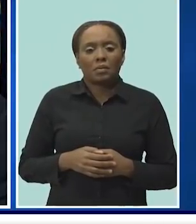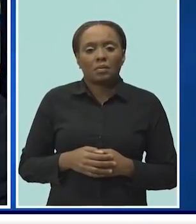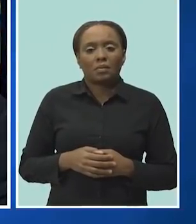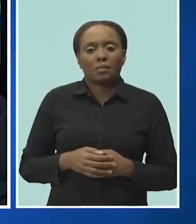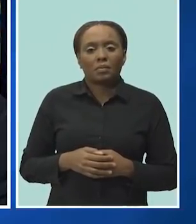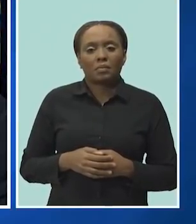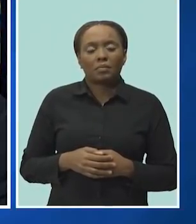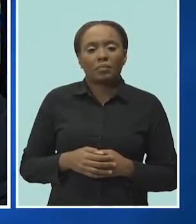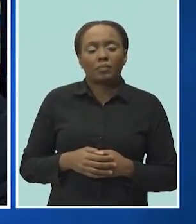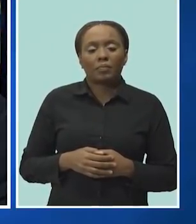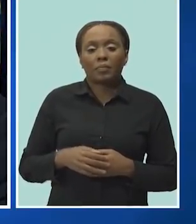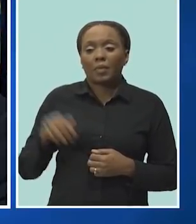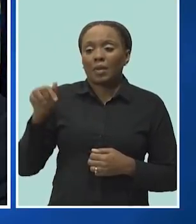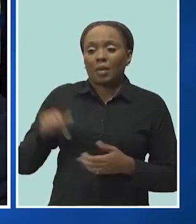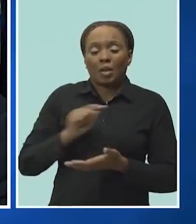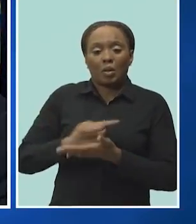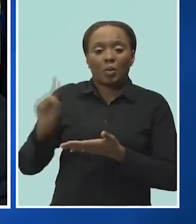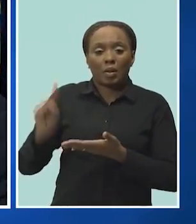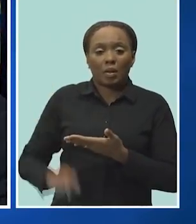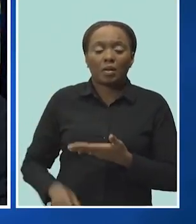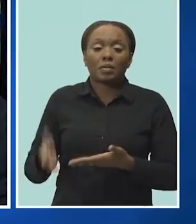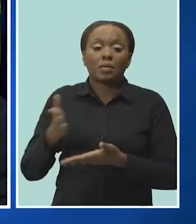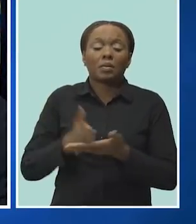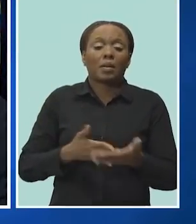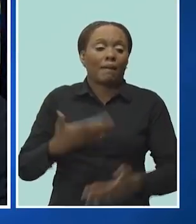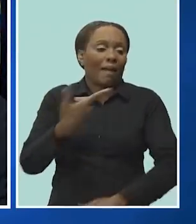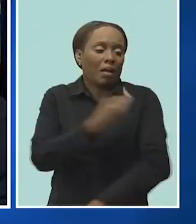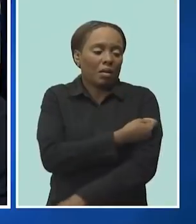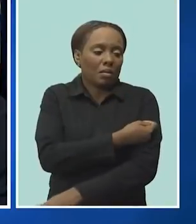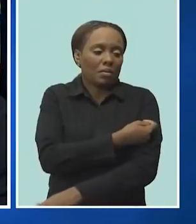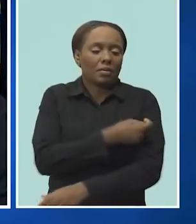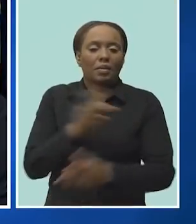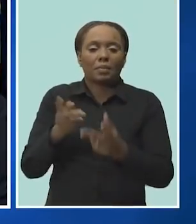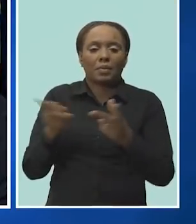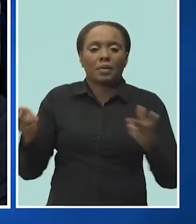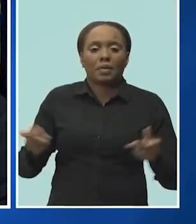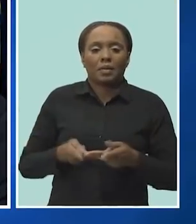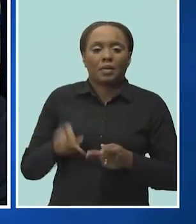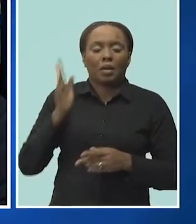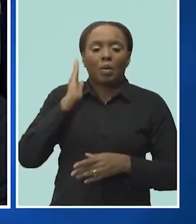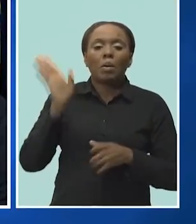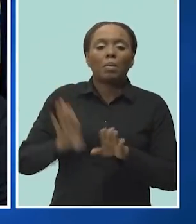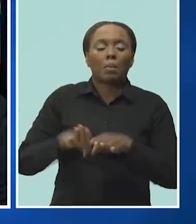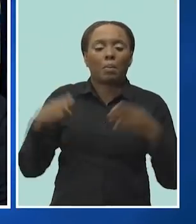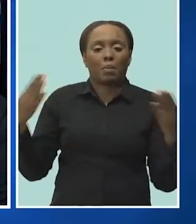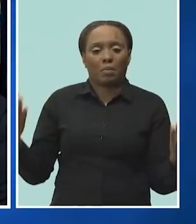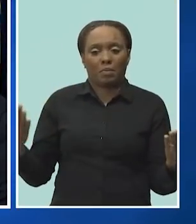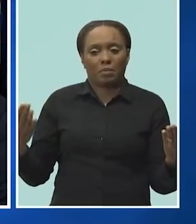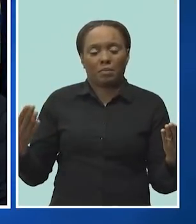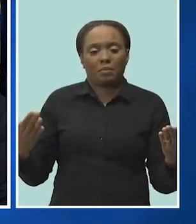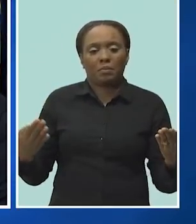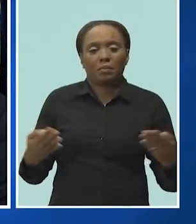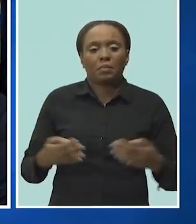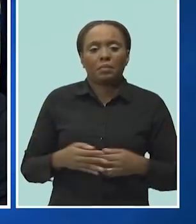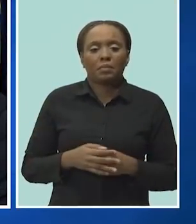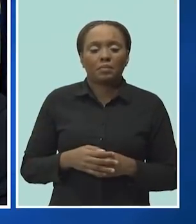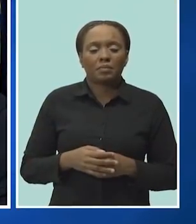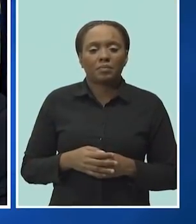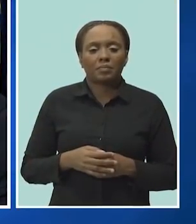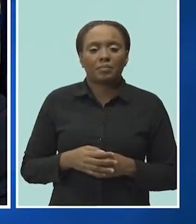some vaccination centers are going to be open. And we are making provision for